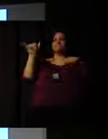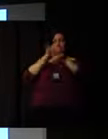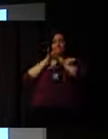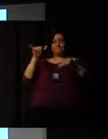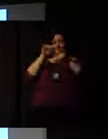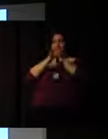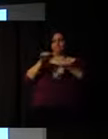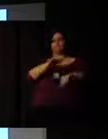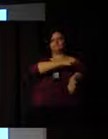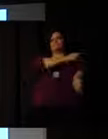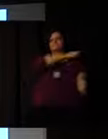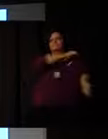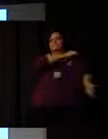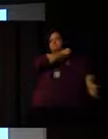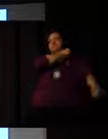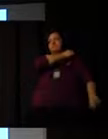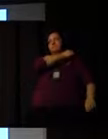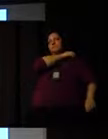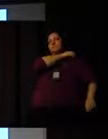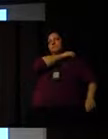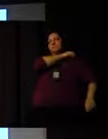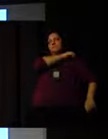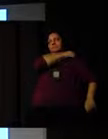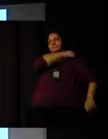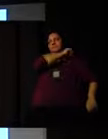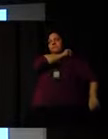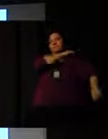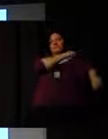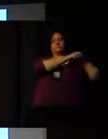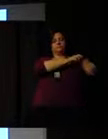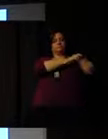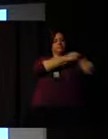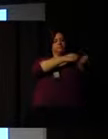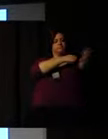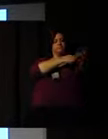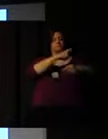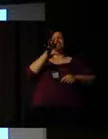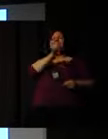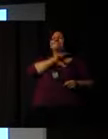ambassador. And they have a passion for sport.